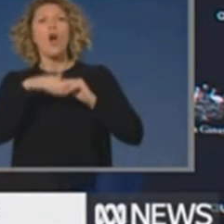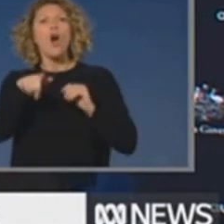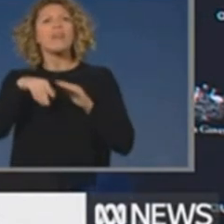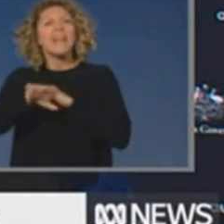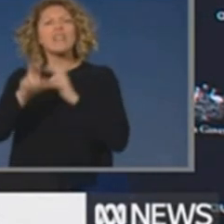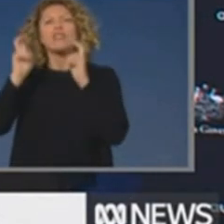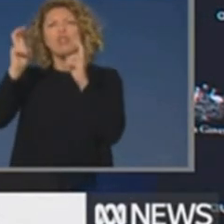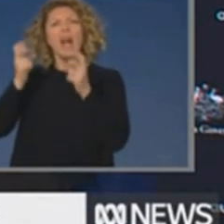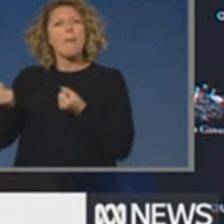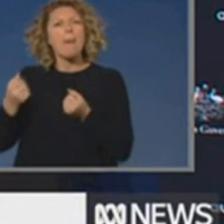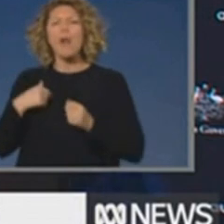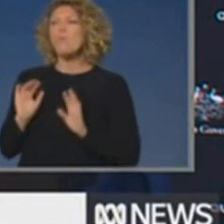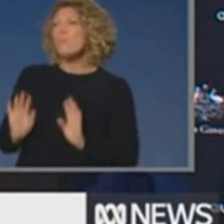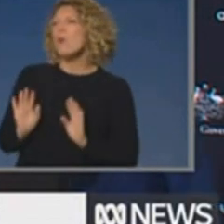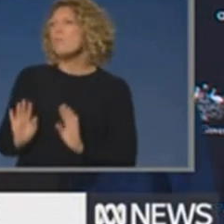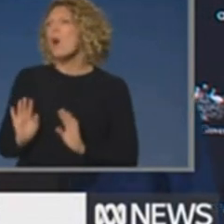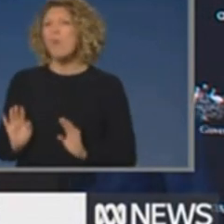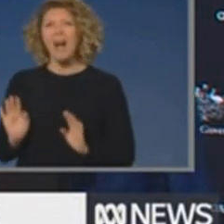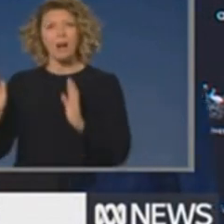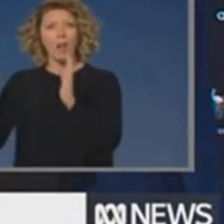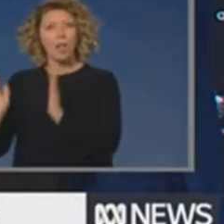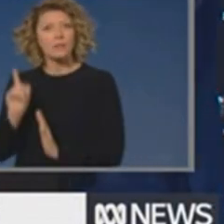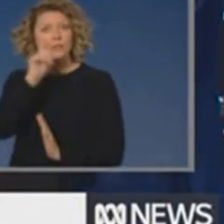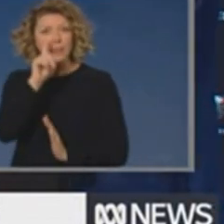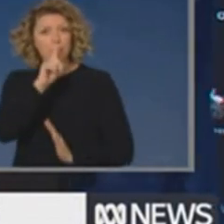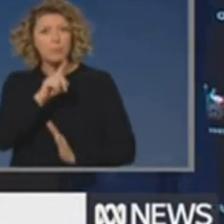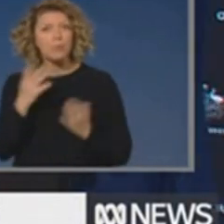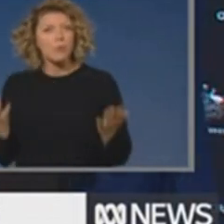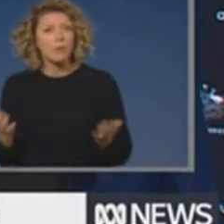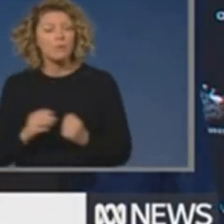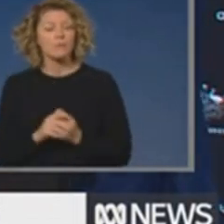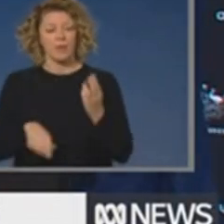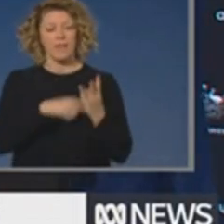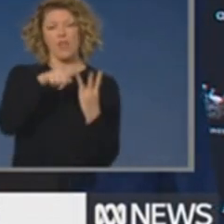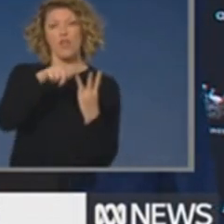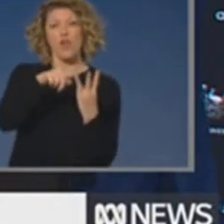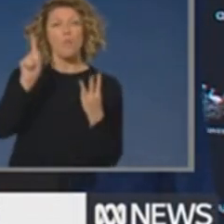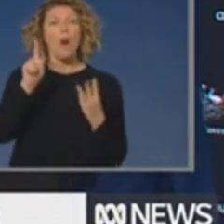dropped. But the converse is the Google data on times at residential.